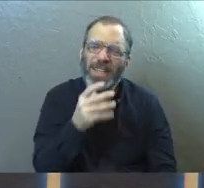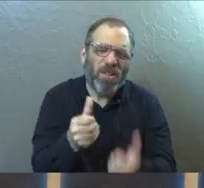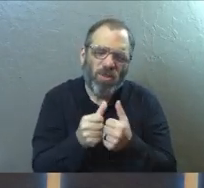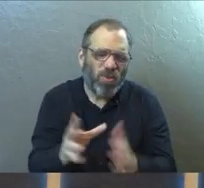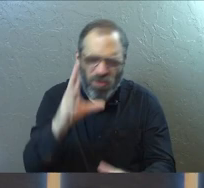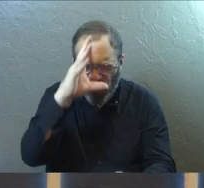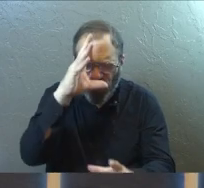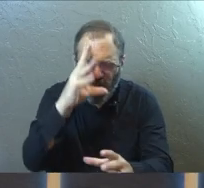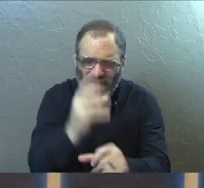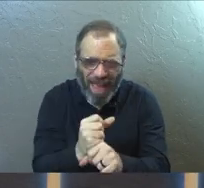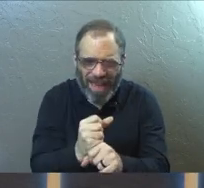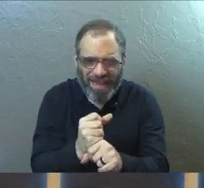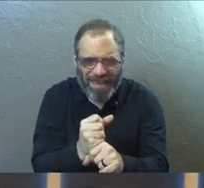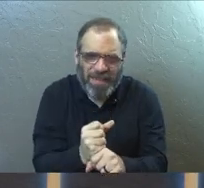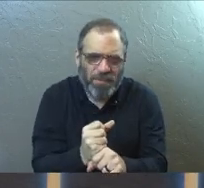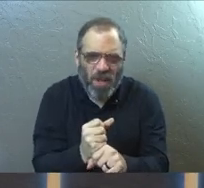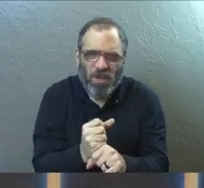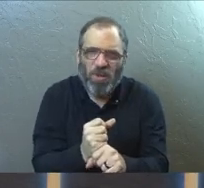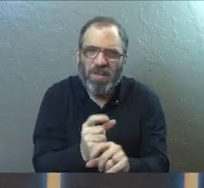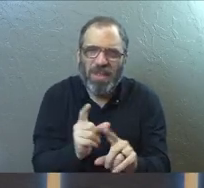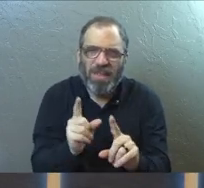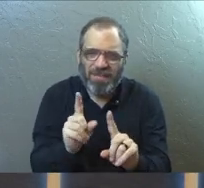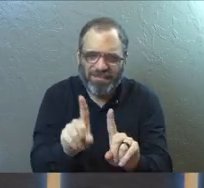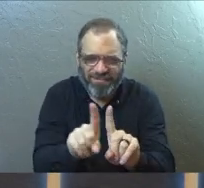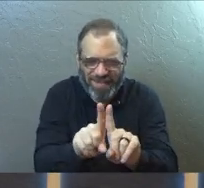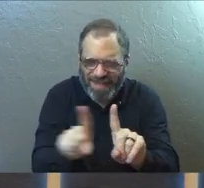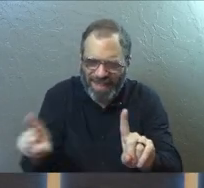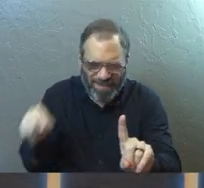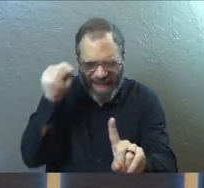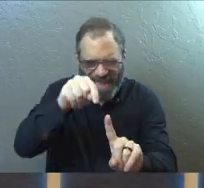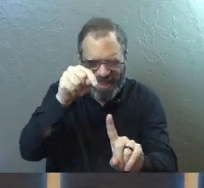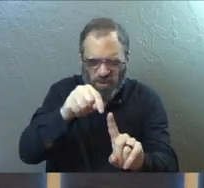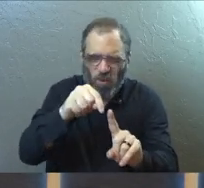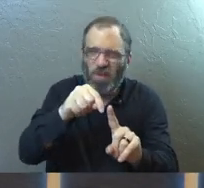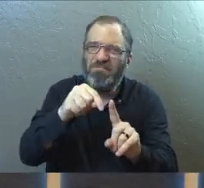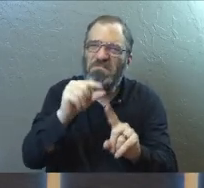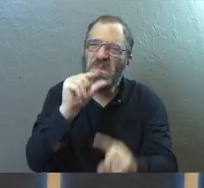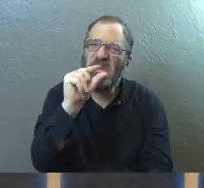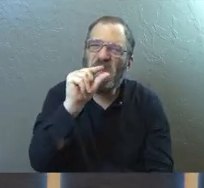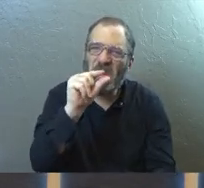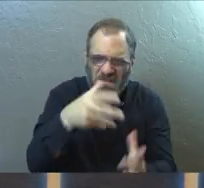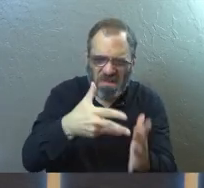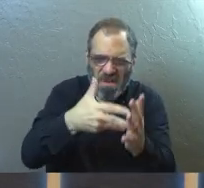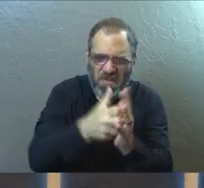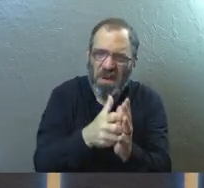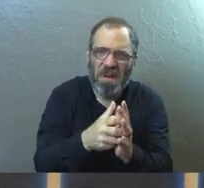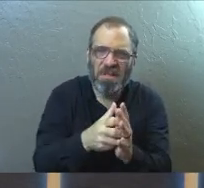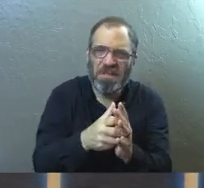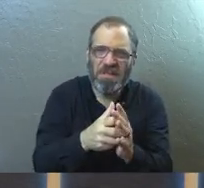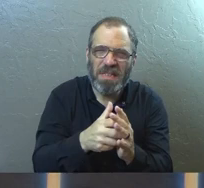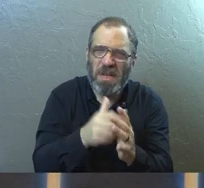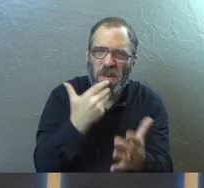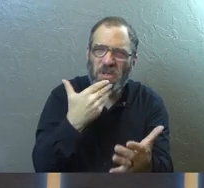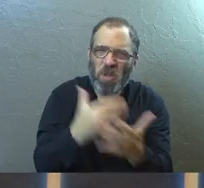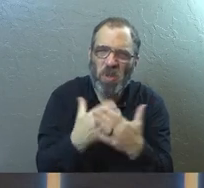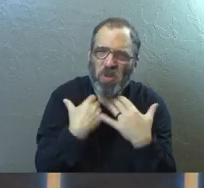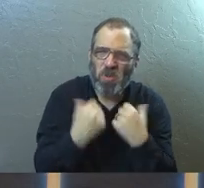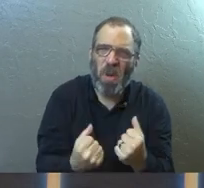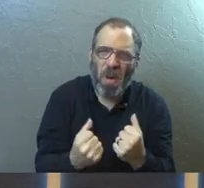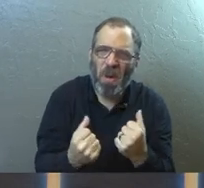our faith. We just walked away from something that was little and brittle. It wasn't substantial in the first place.